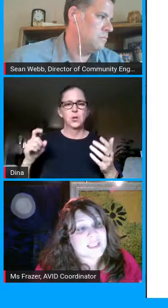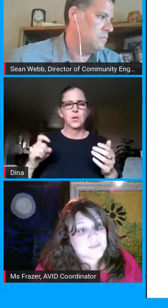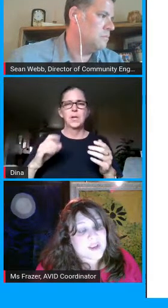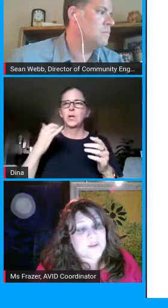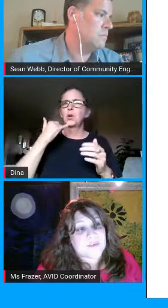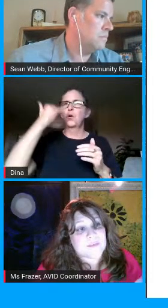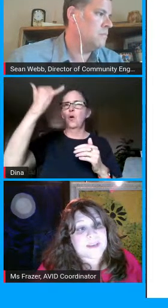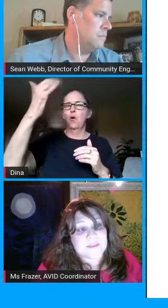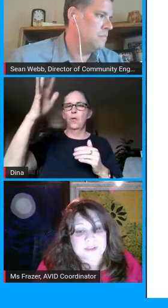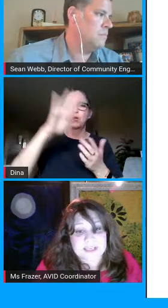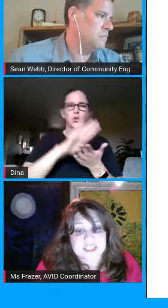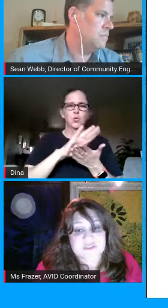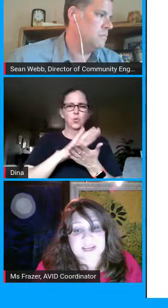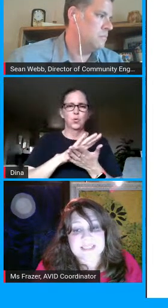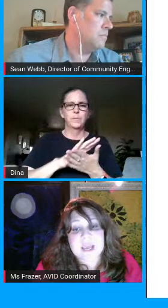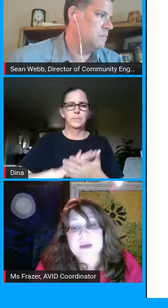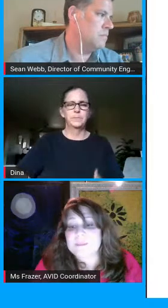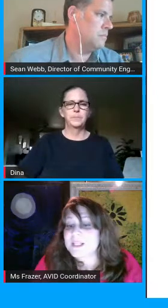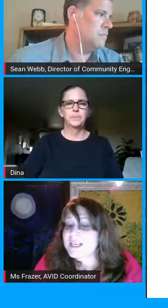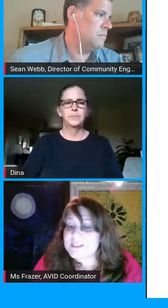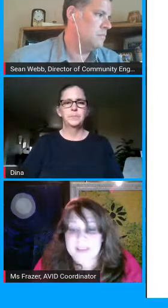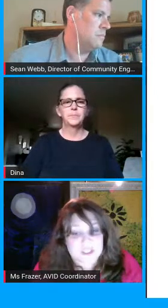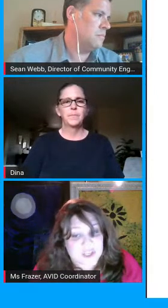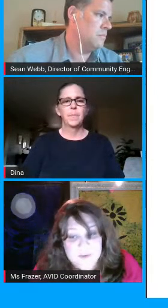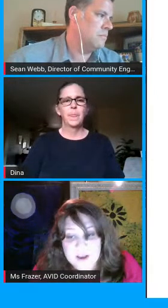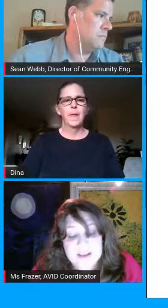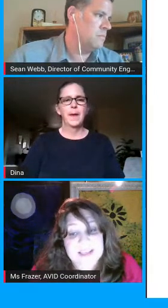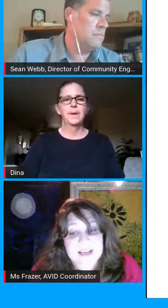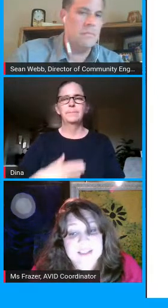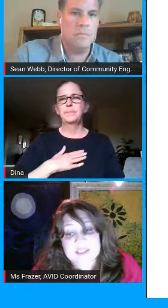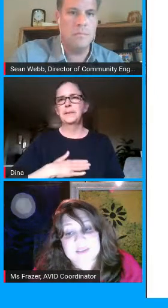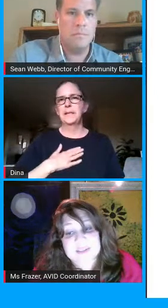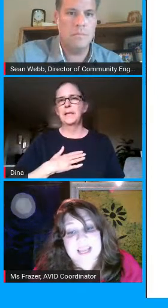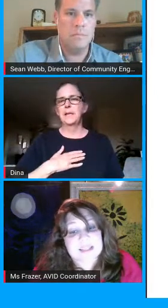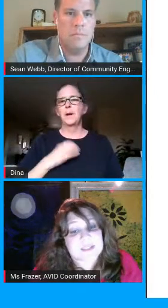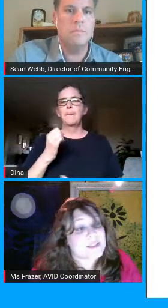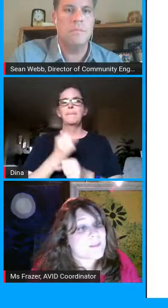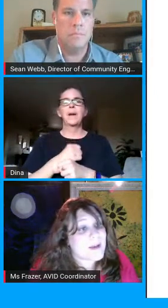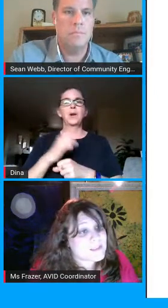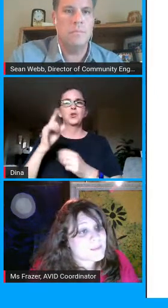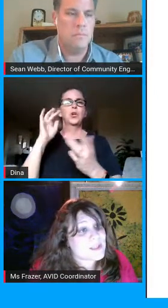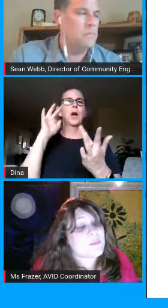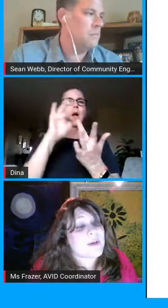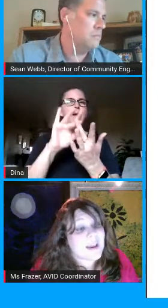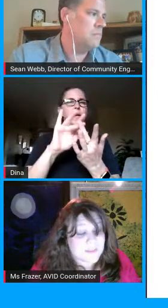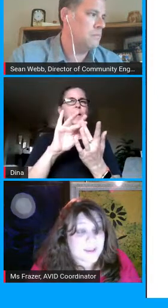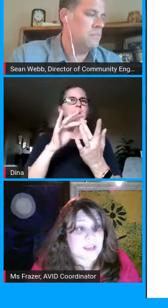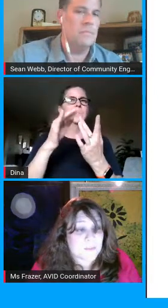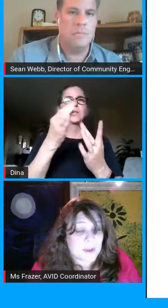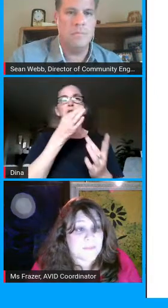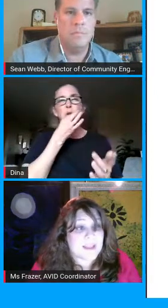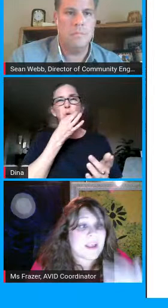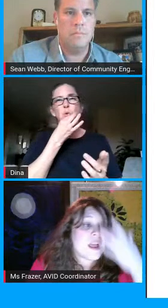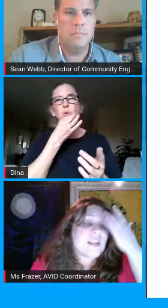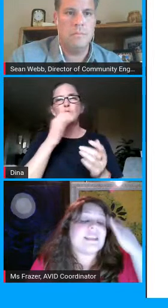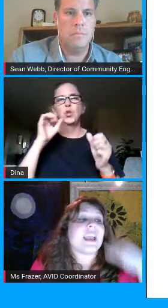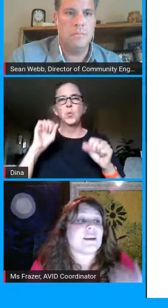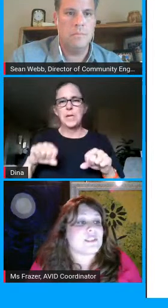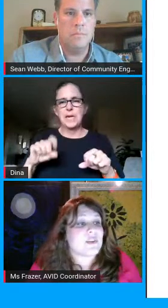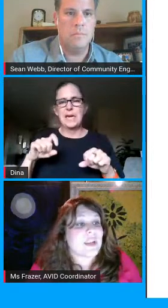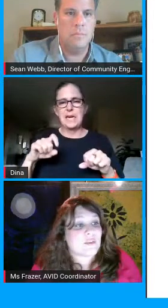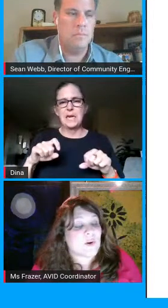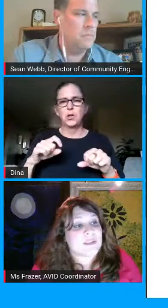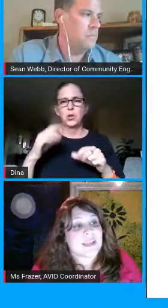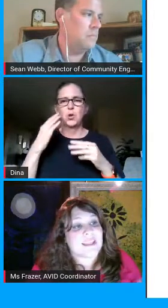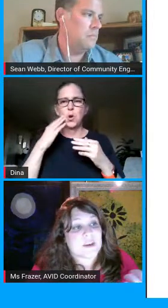or they're transferring over from a different district please make sure you contact your school site as soon as possible because you will have to make an appointment to